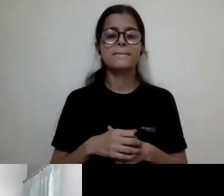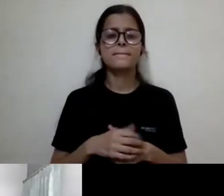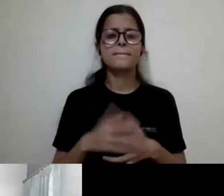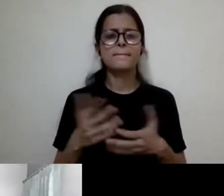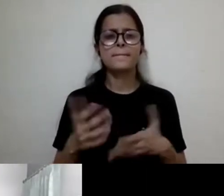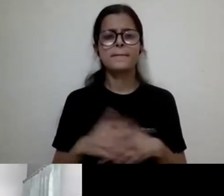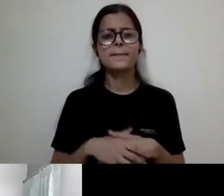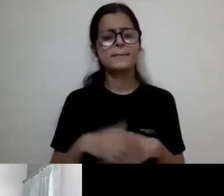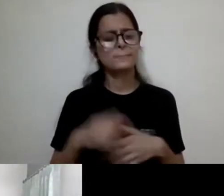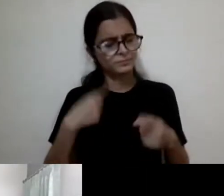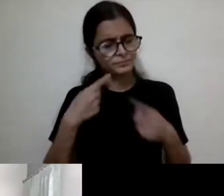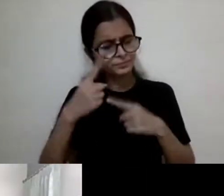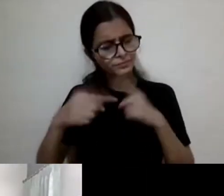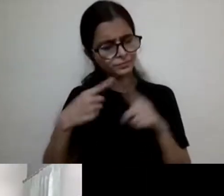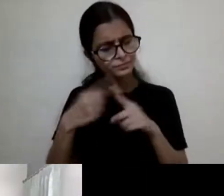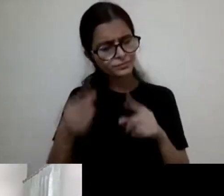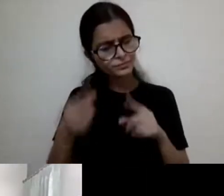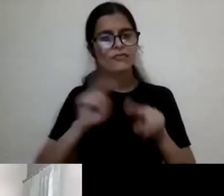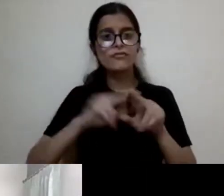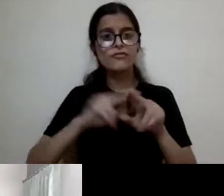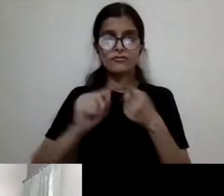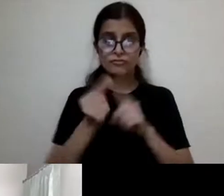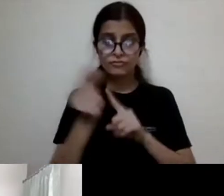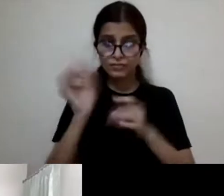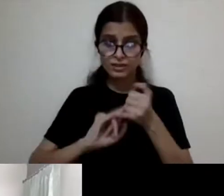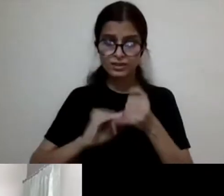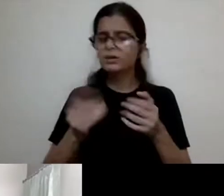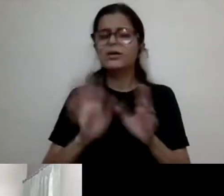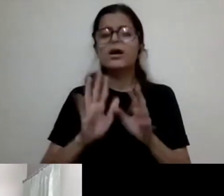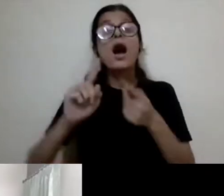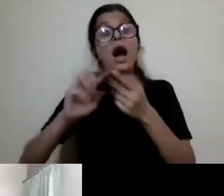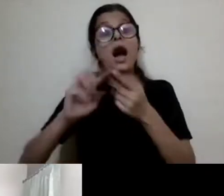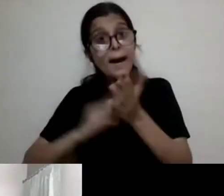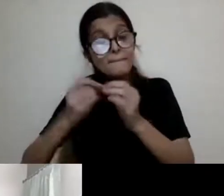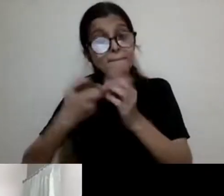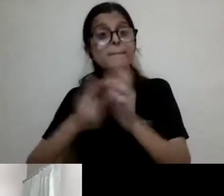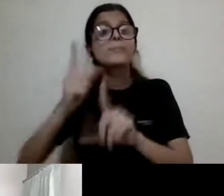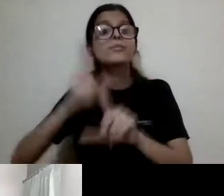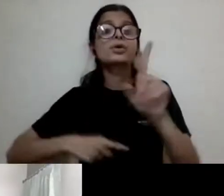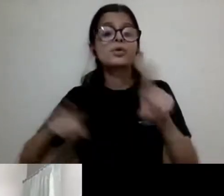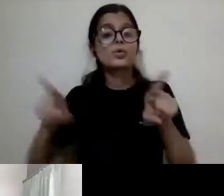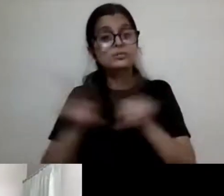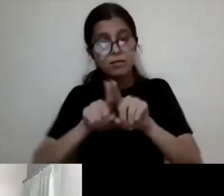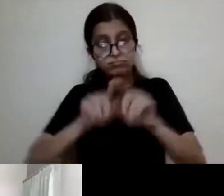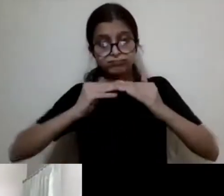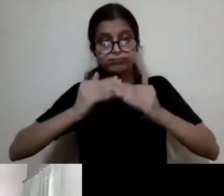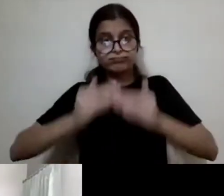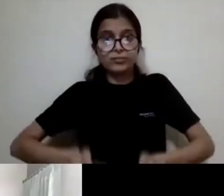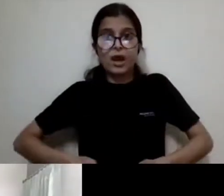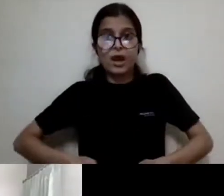talk about fetuses. We can even talk about embryos. Um, because given the, uh,